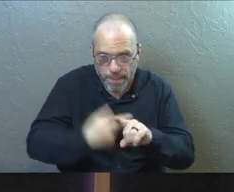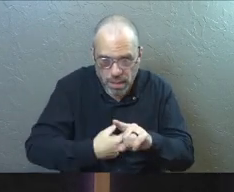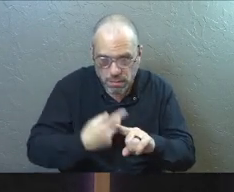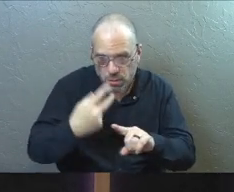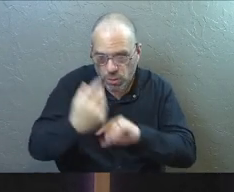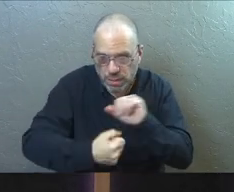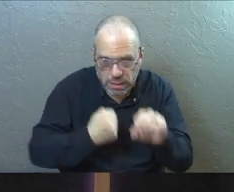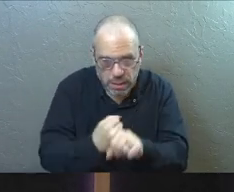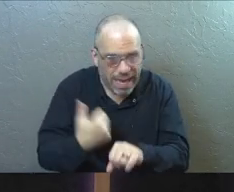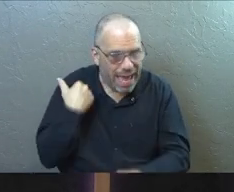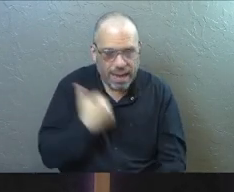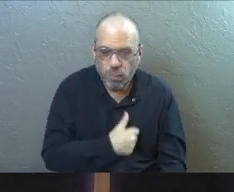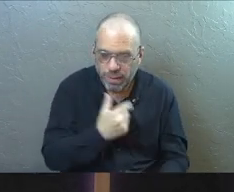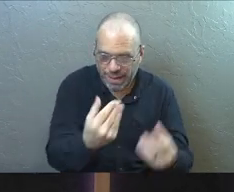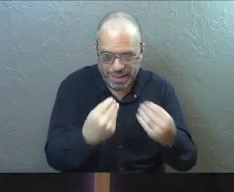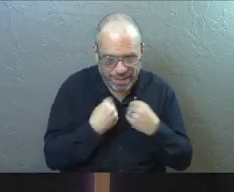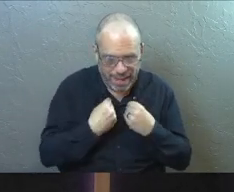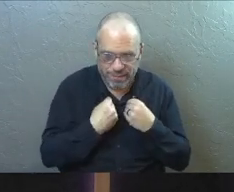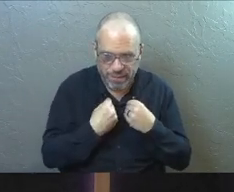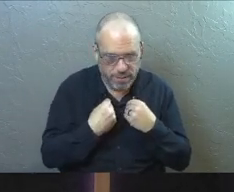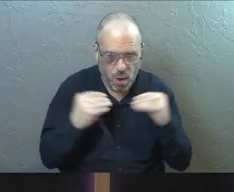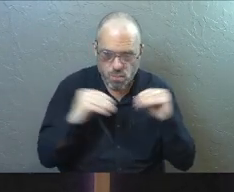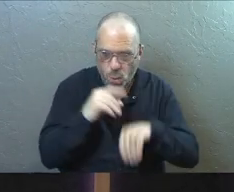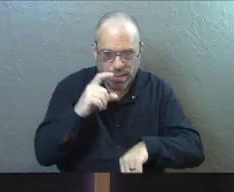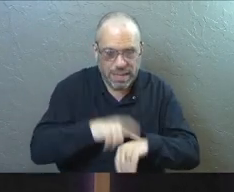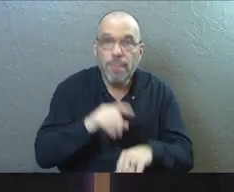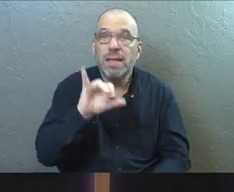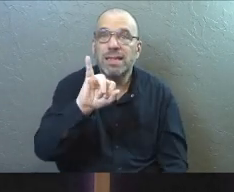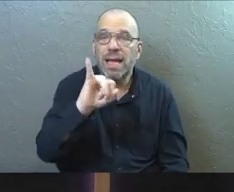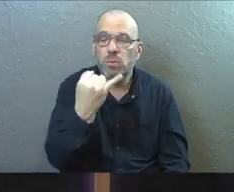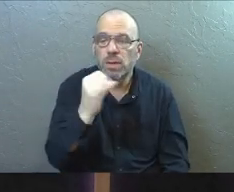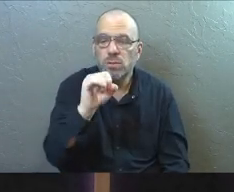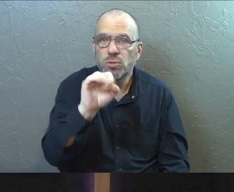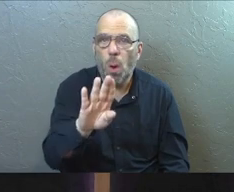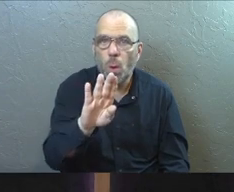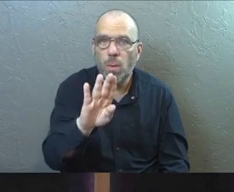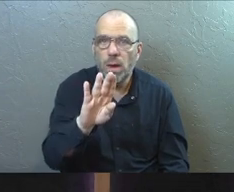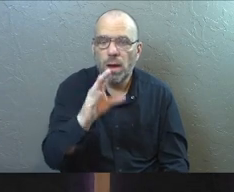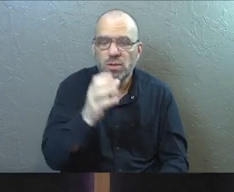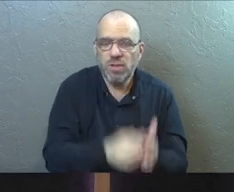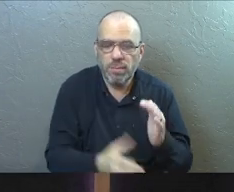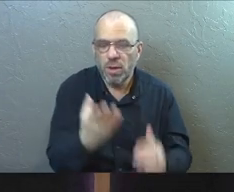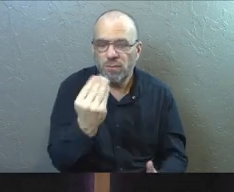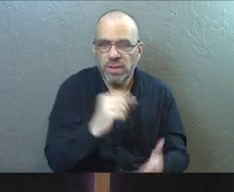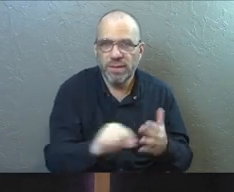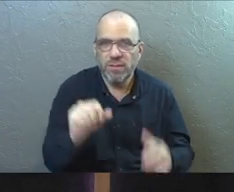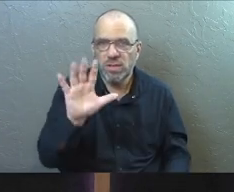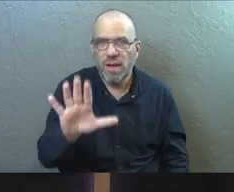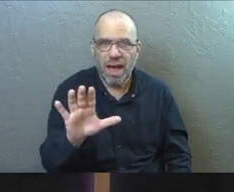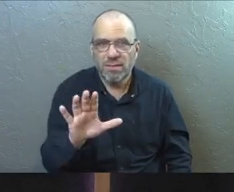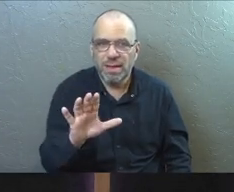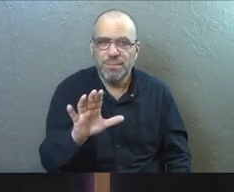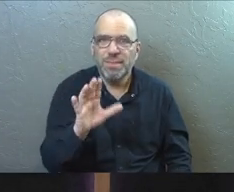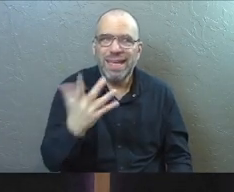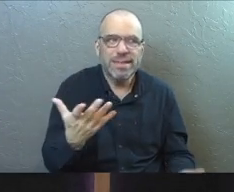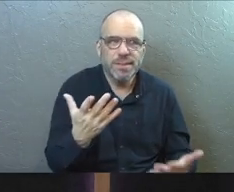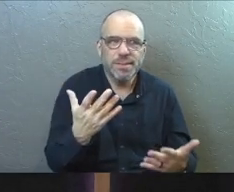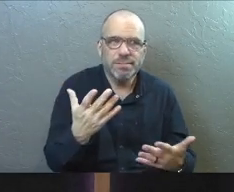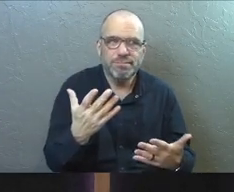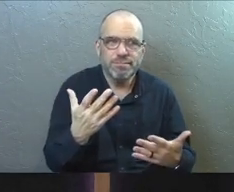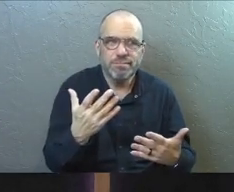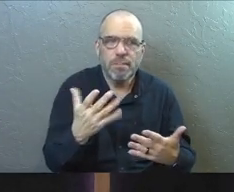will live and we are not given a minute longer. Job 14.5. It's a call to trust.